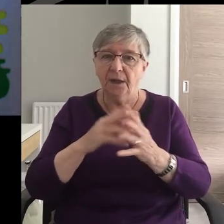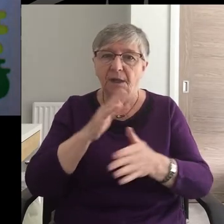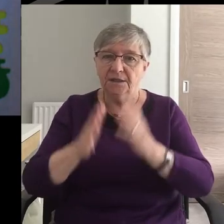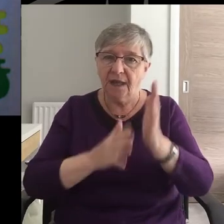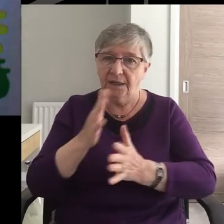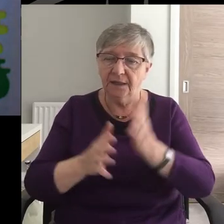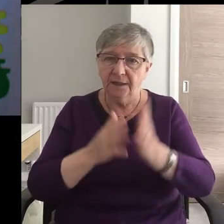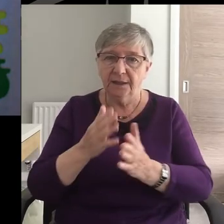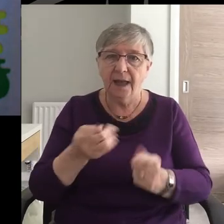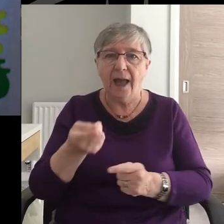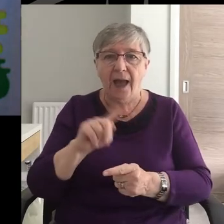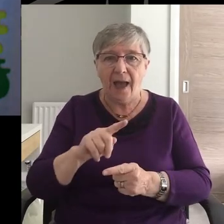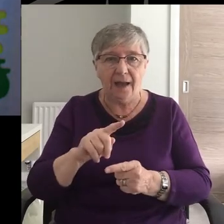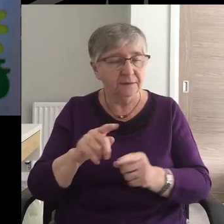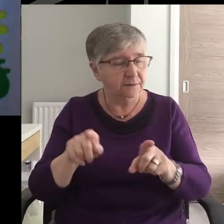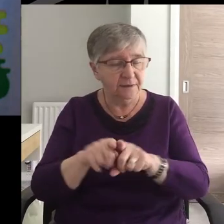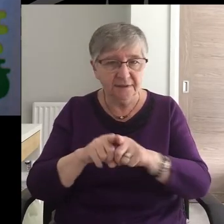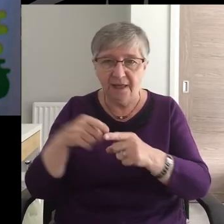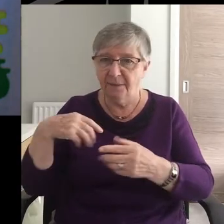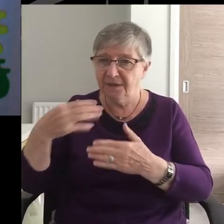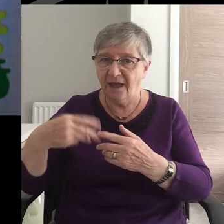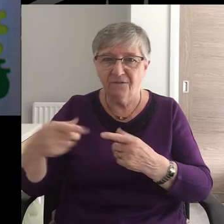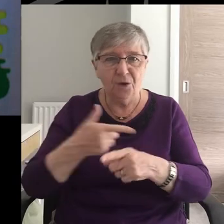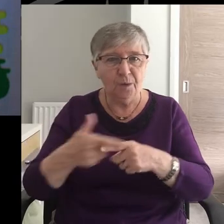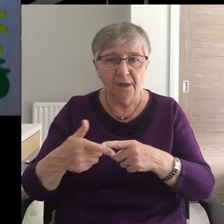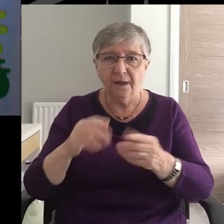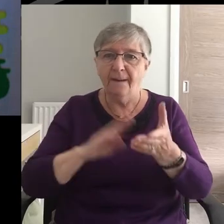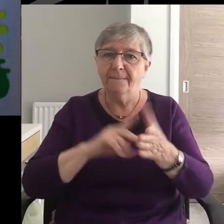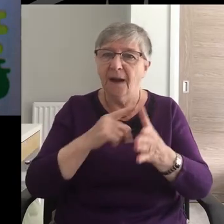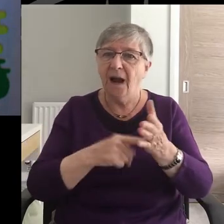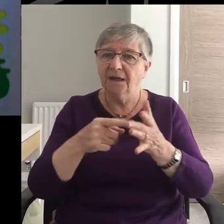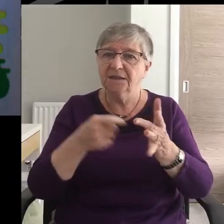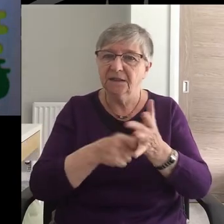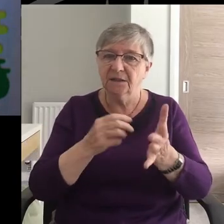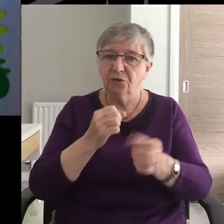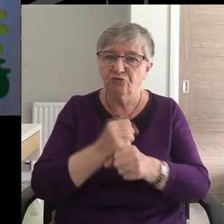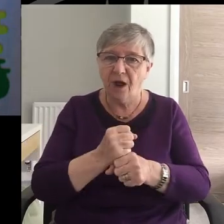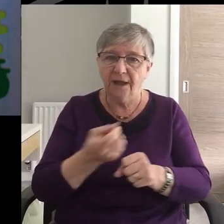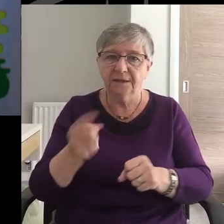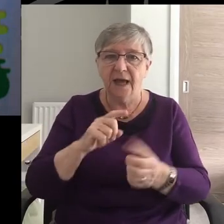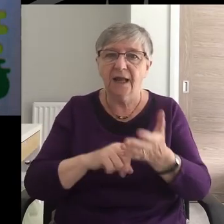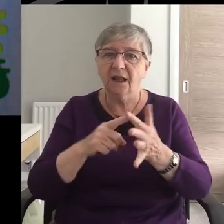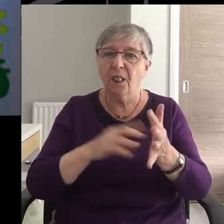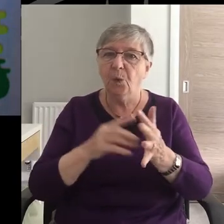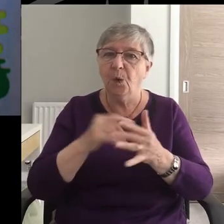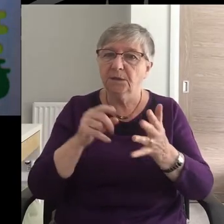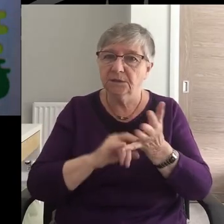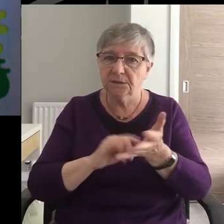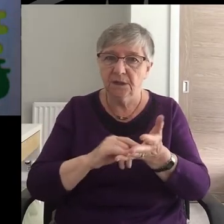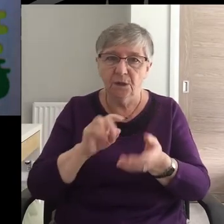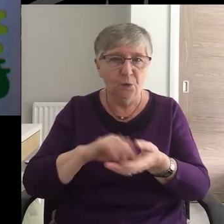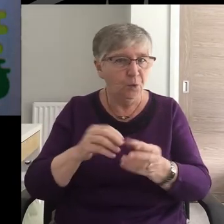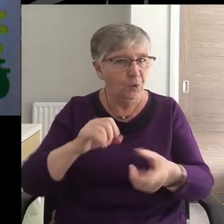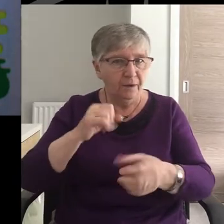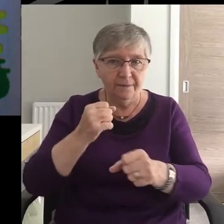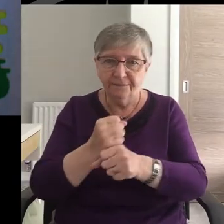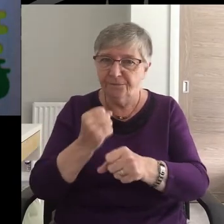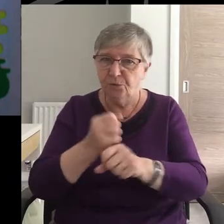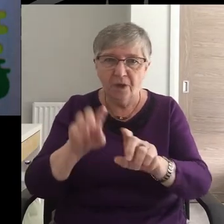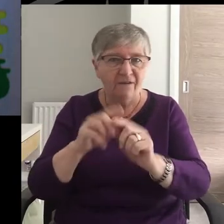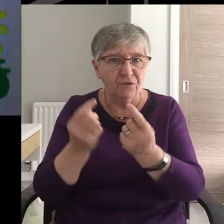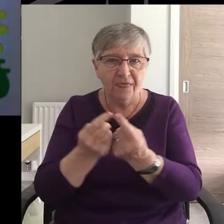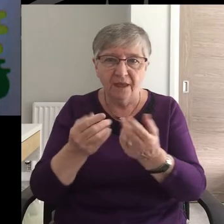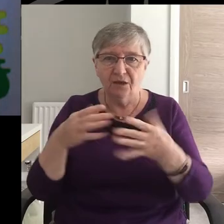be signing and as always to Martin Grant and Lewis Hunter who make these services possible.